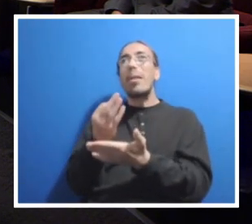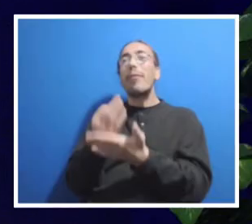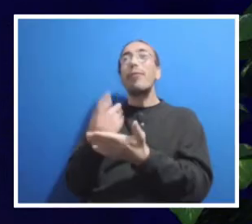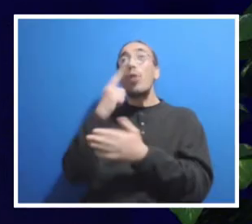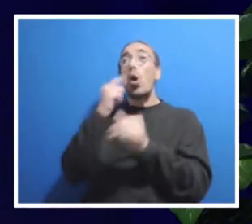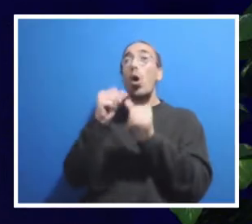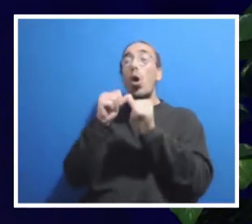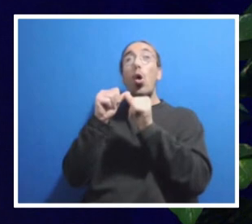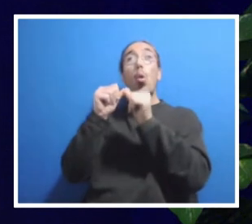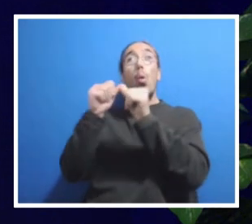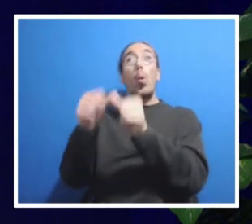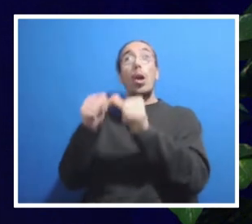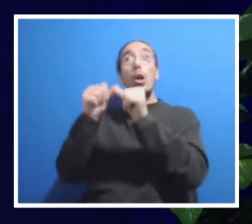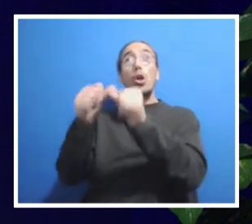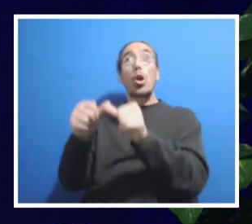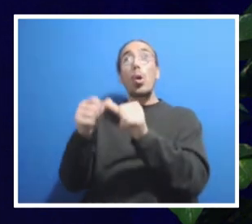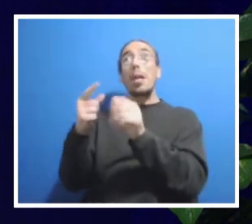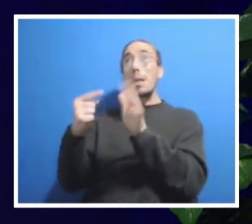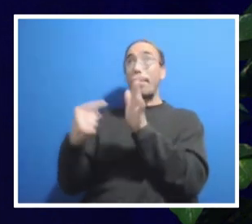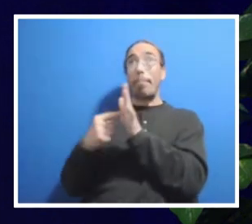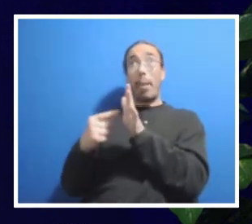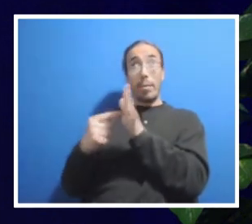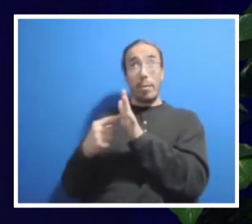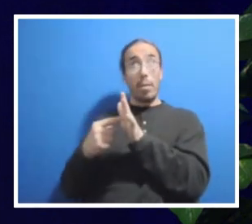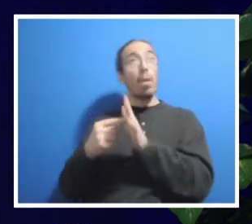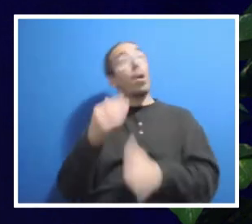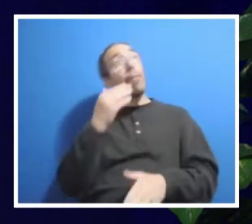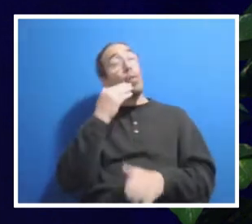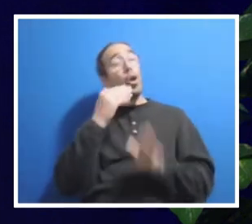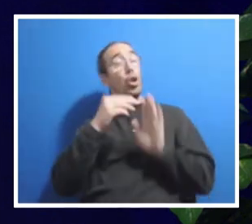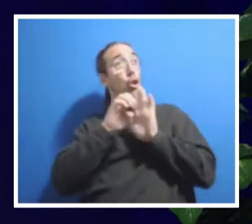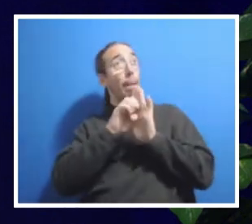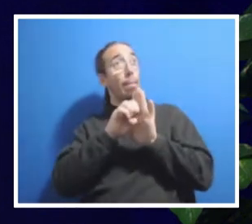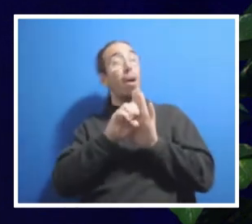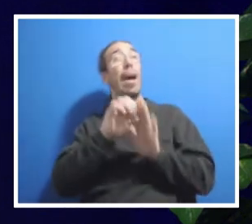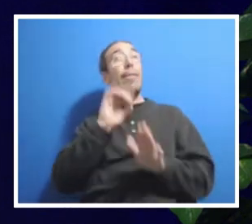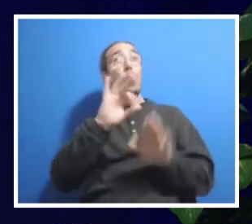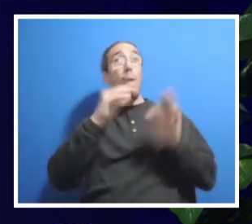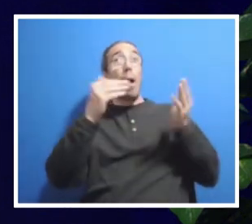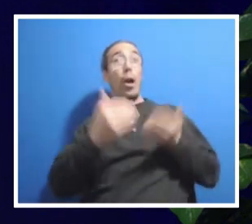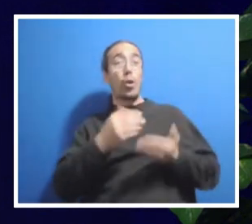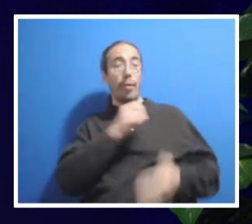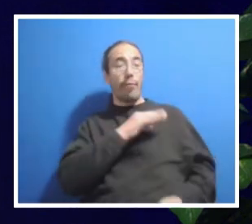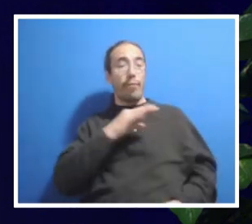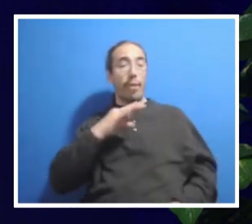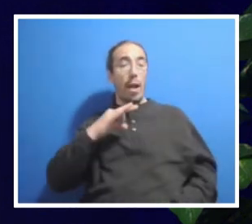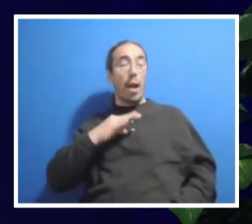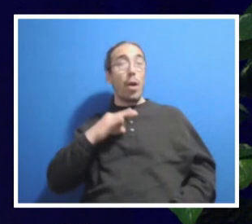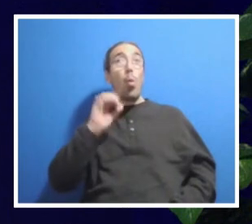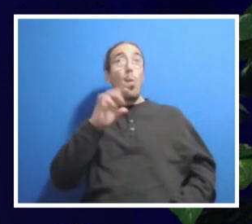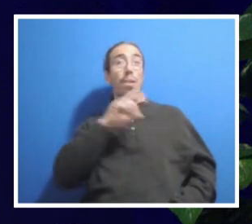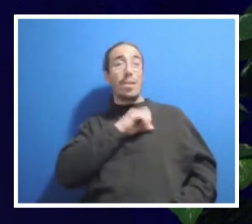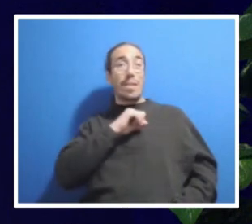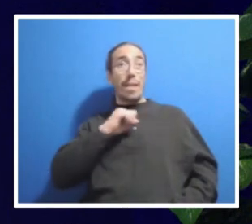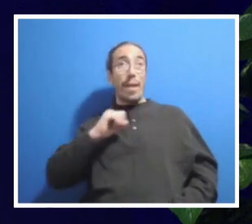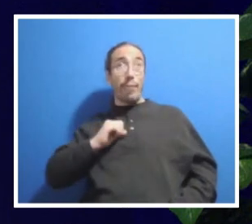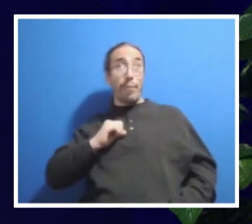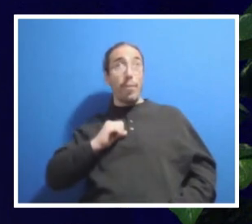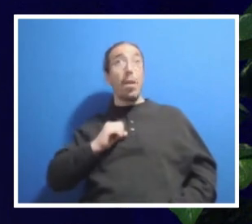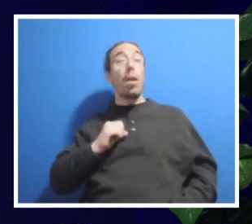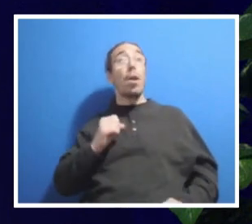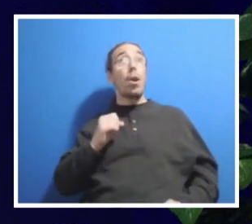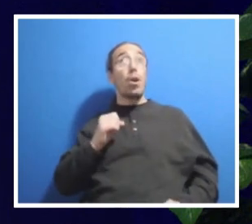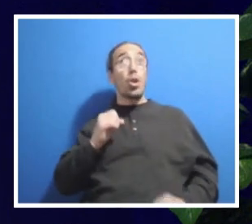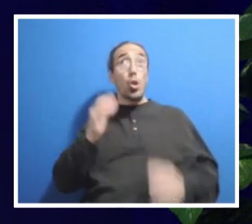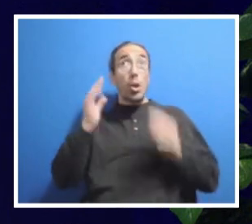I'll give you a good example. If you're hiring, say, a faculty or a staff member, you expect to pay them every year.